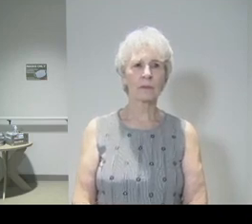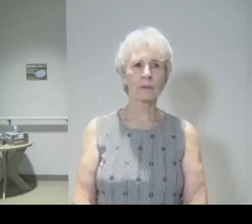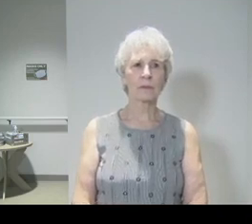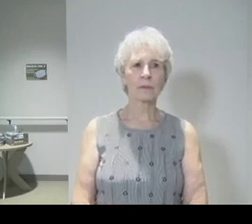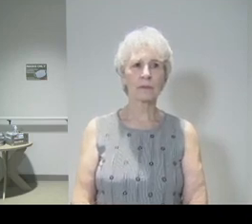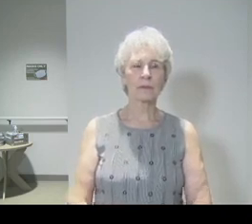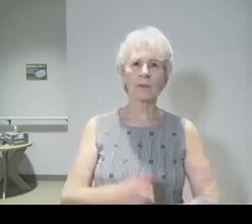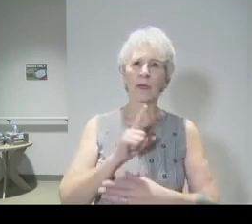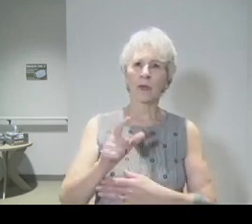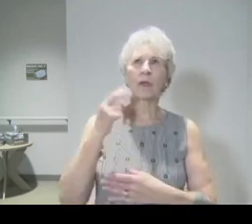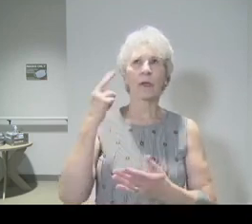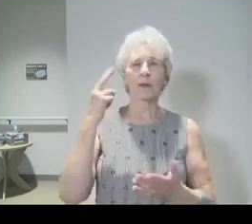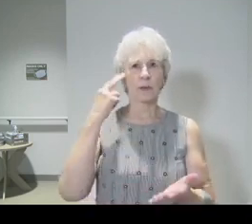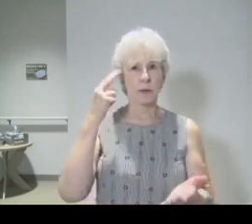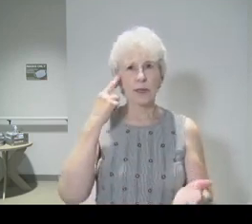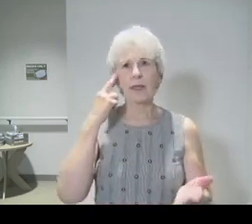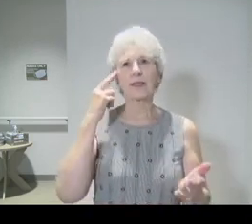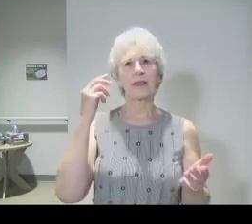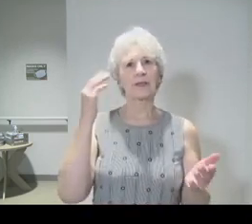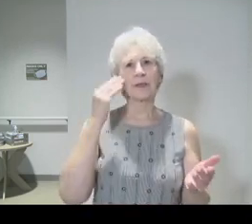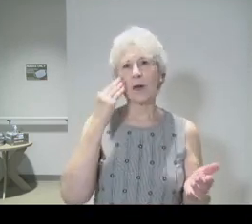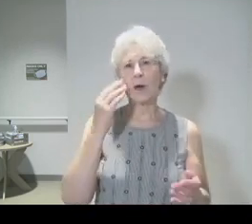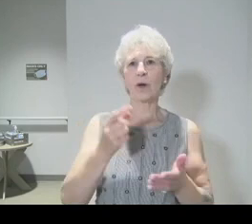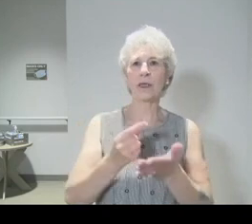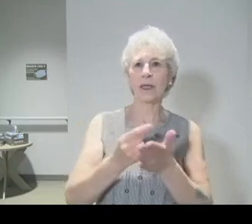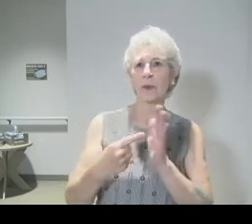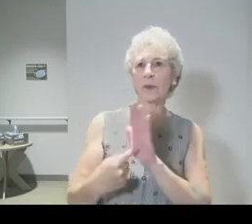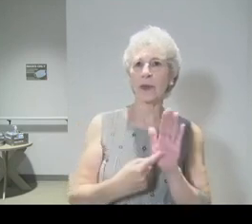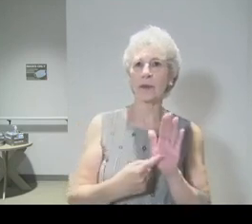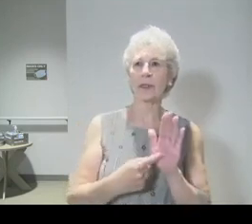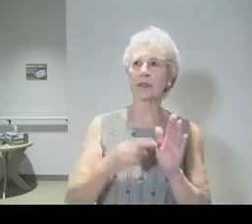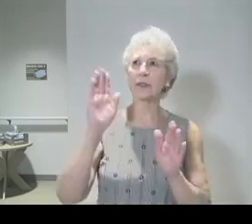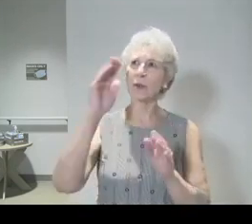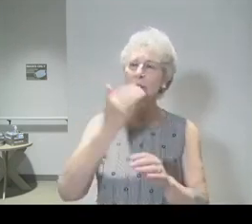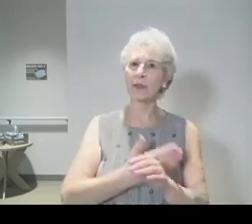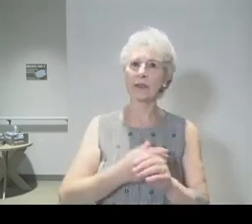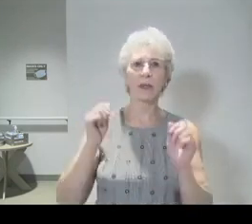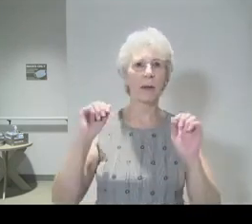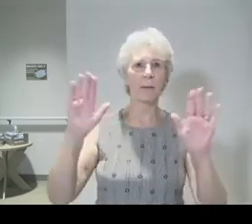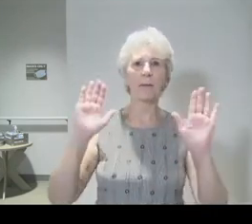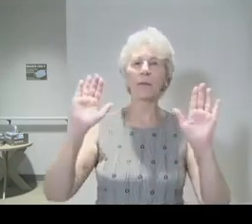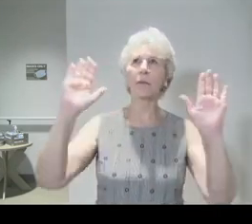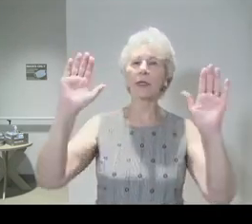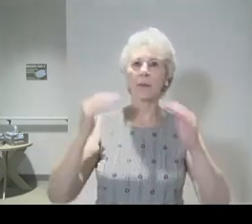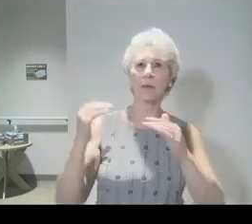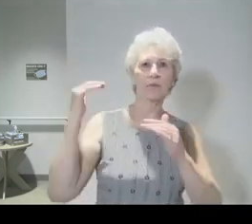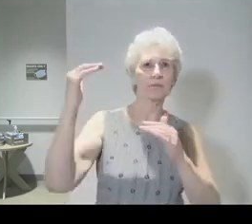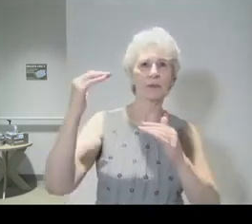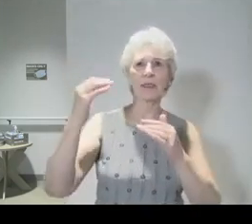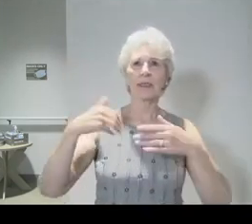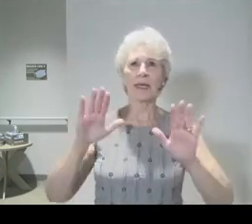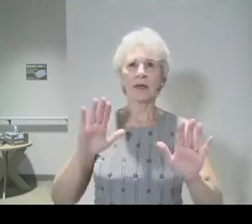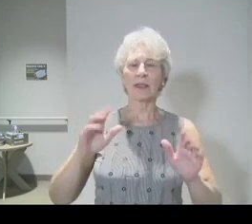Our Lord, we realize that this cup represents your son's supreme sacrifice. He gave his life,